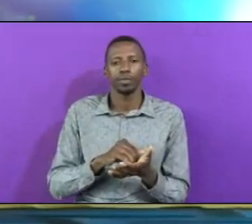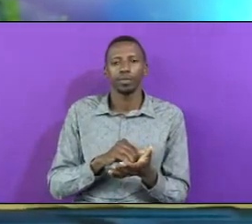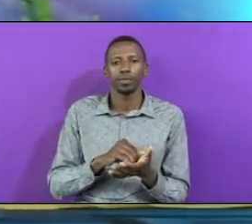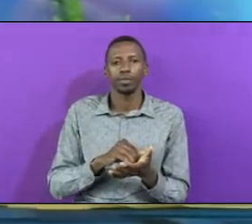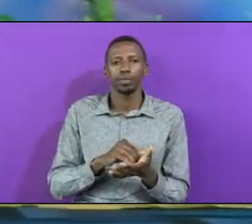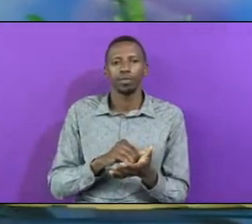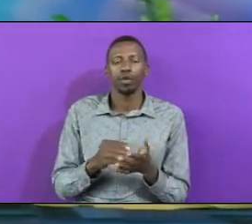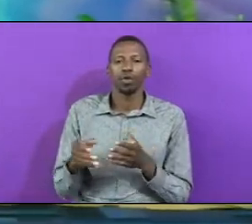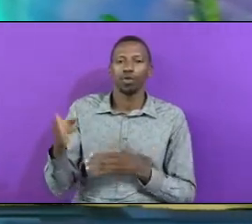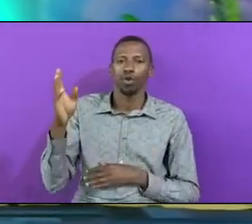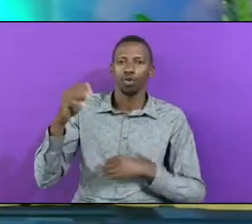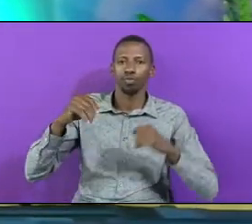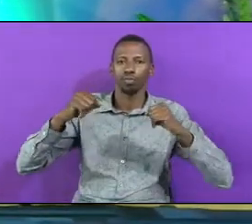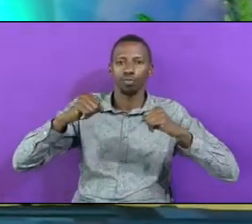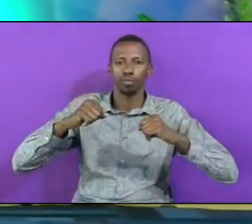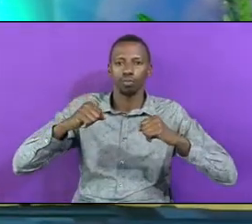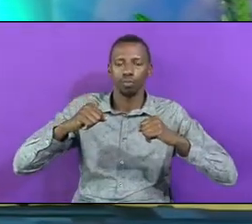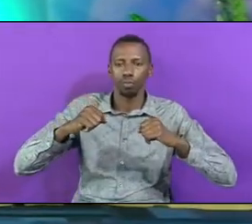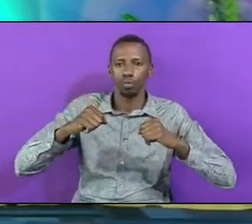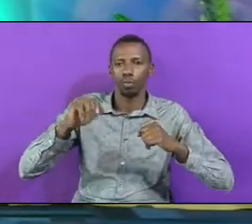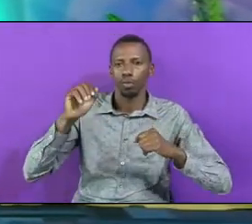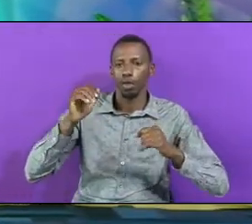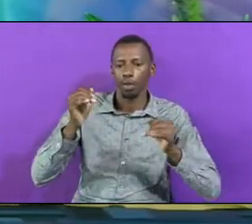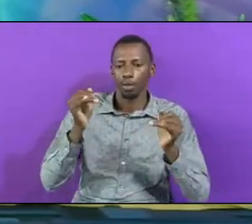God Renews The Covenant He Says